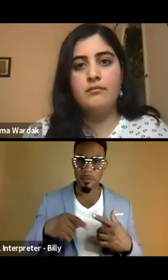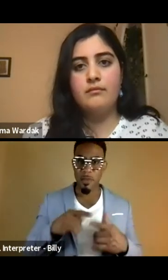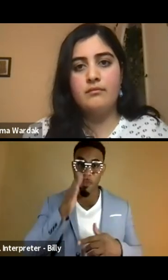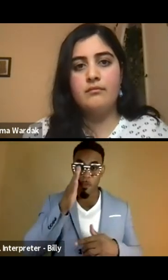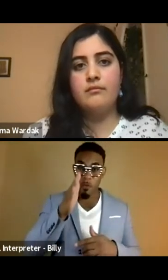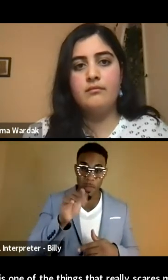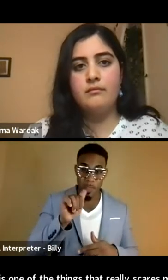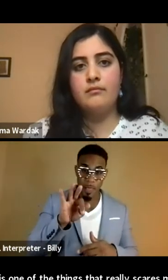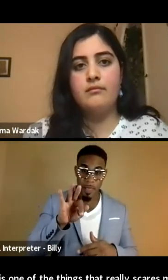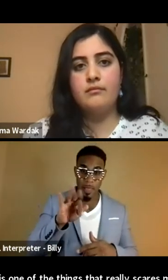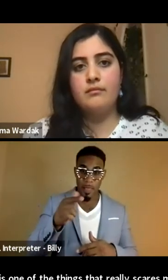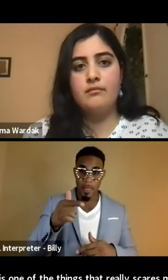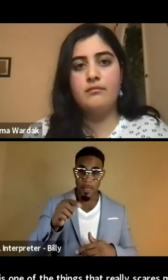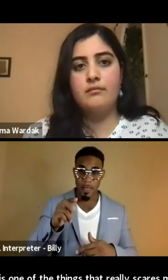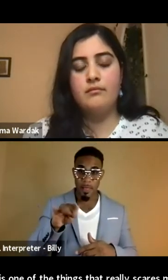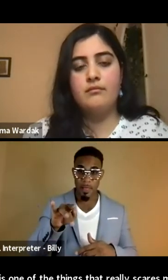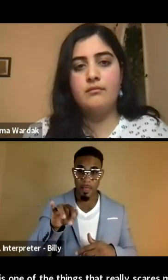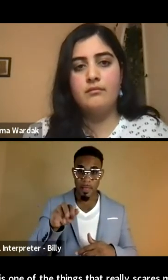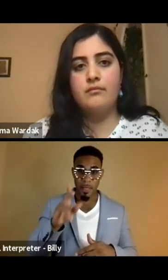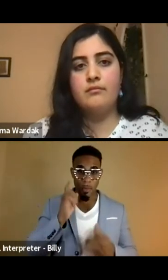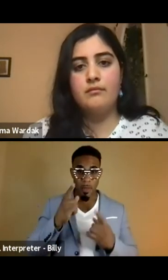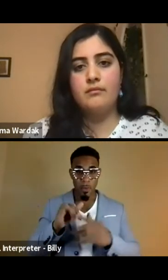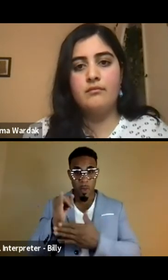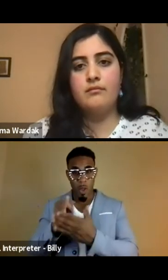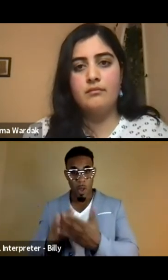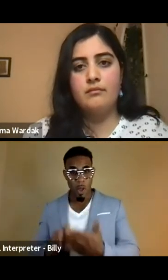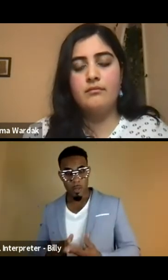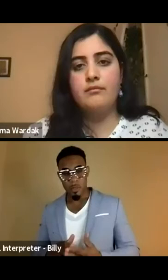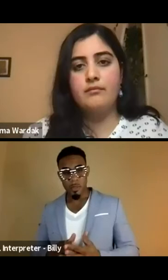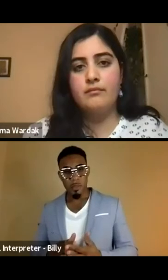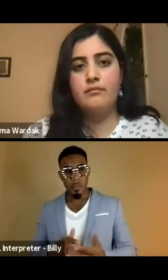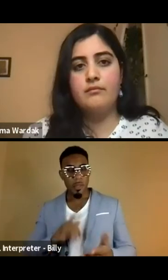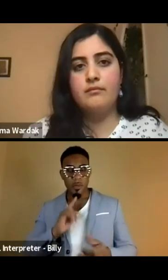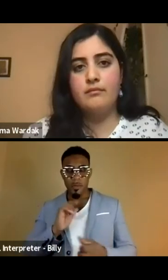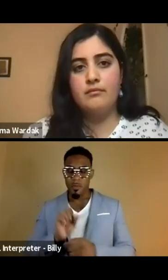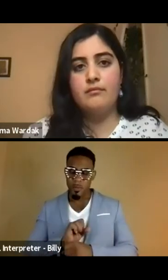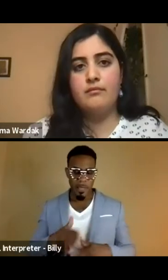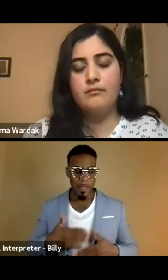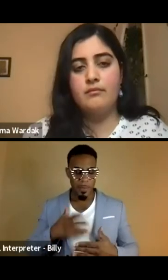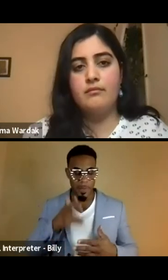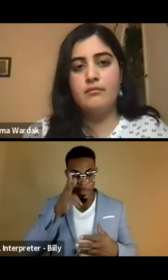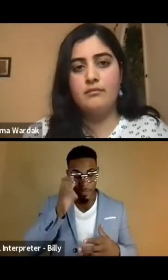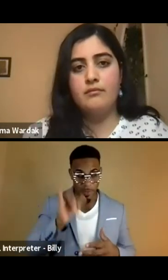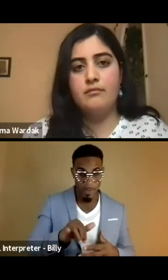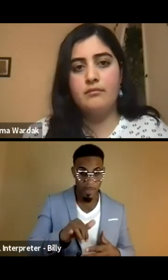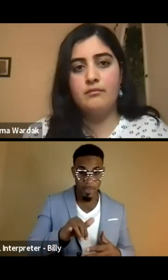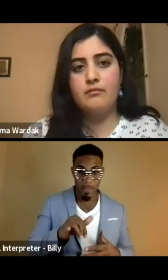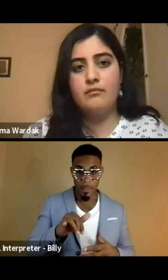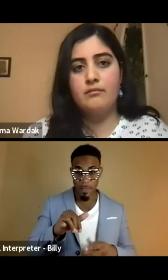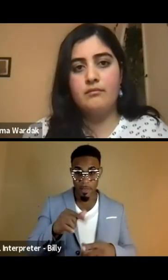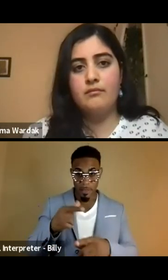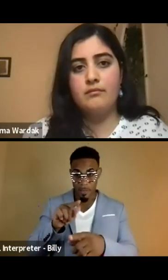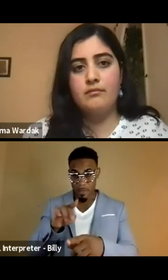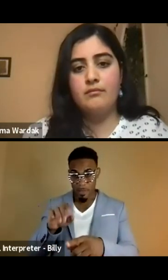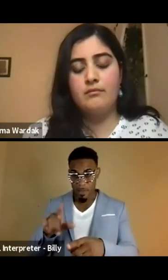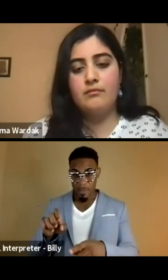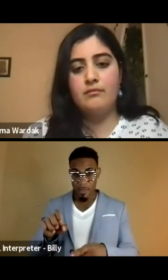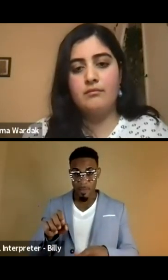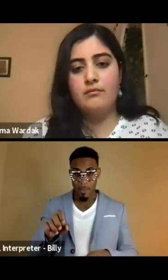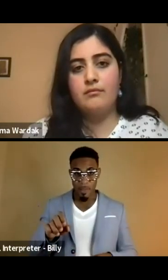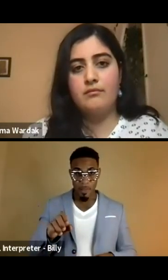future of Afghanistan and what will happen to the artists. So I'm really happy to hear that gazelles, uh,